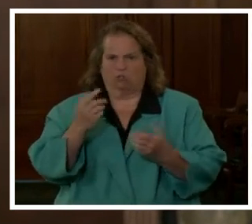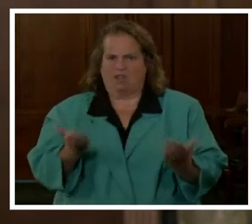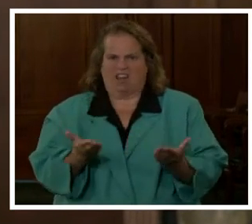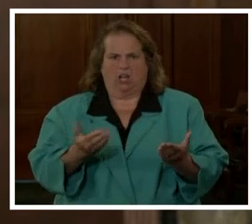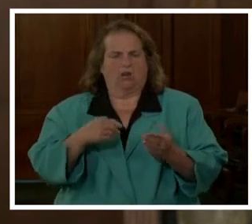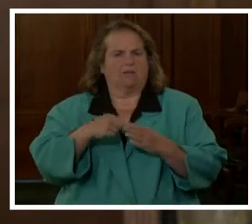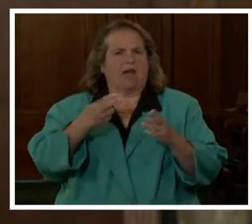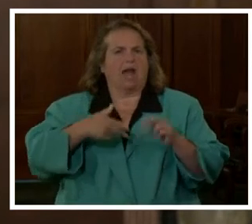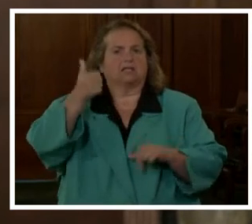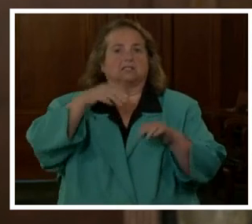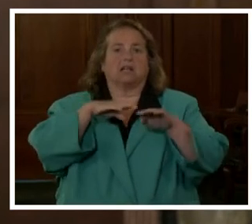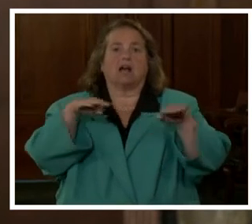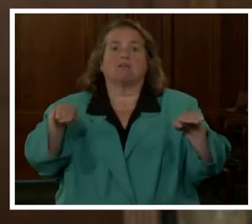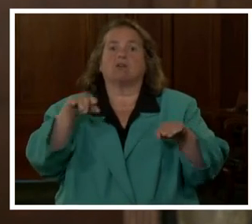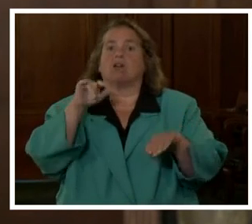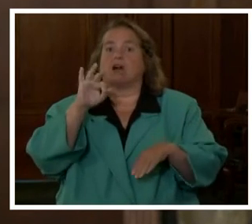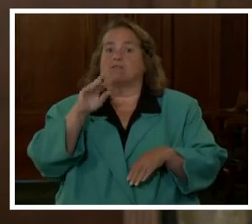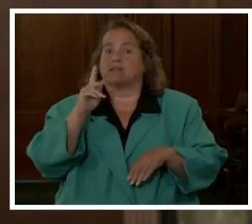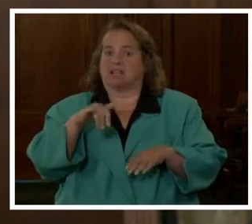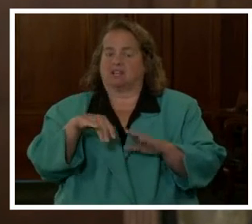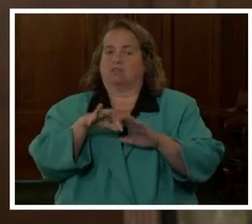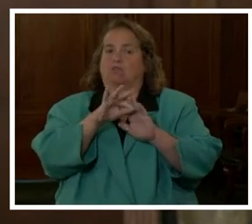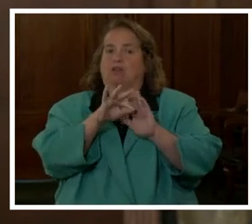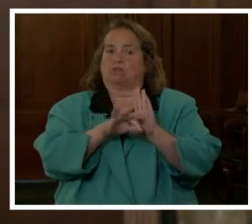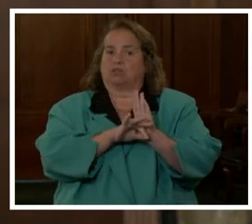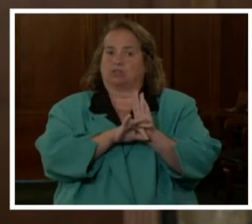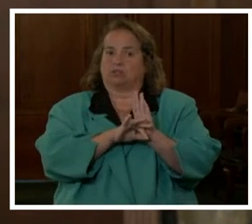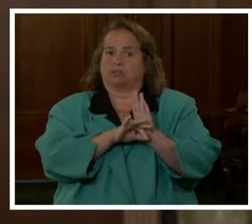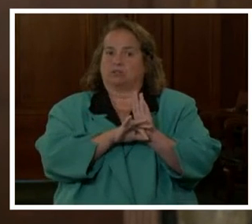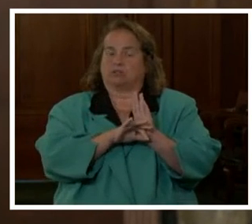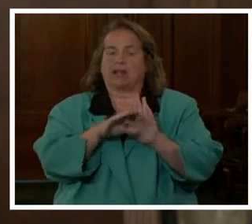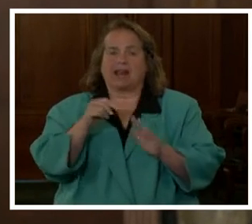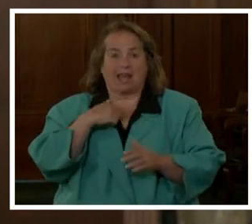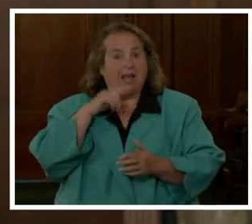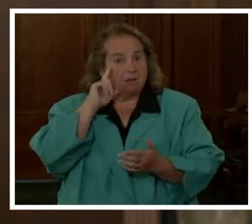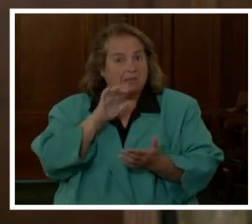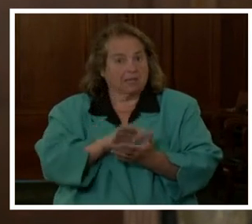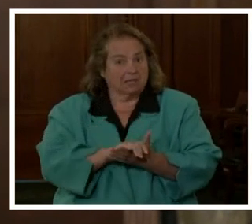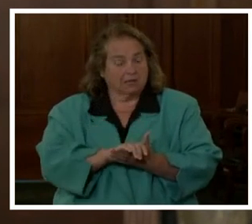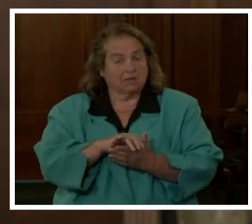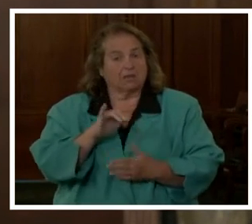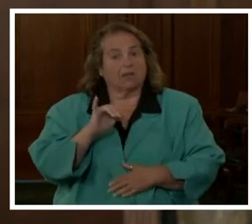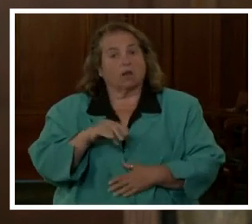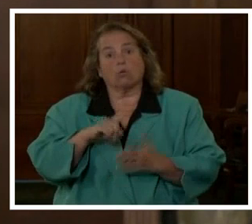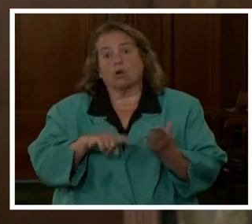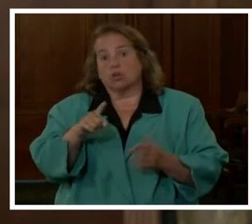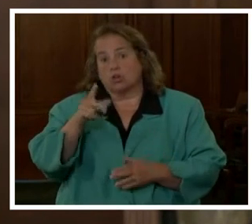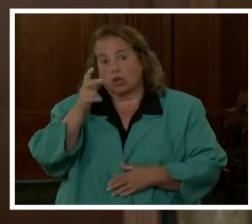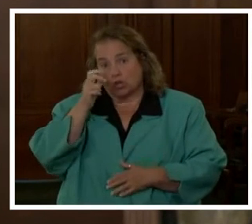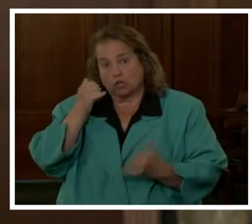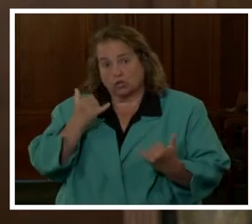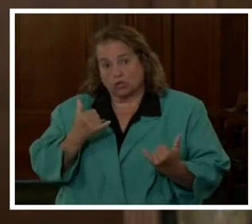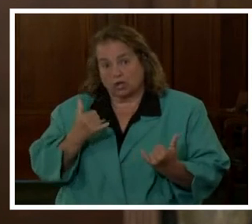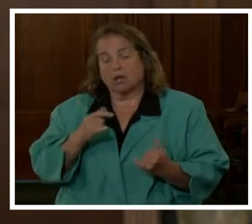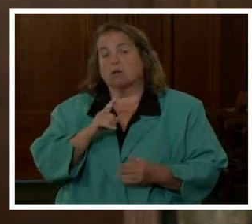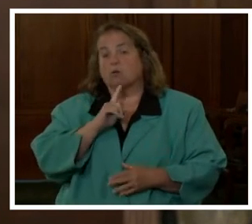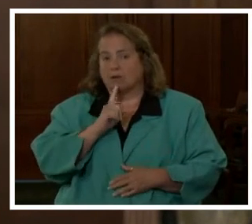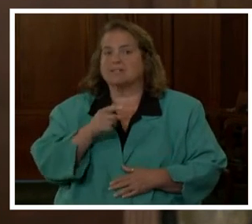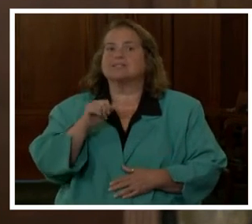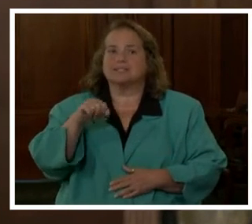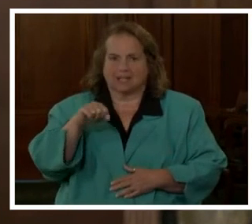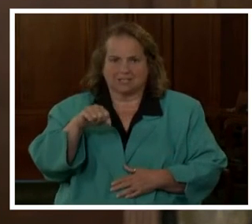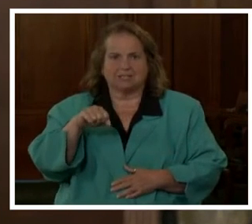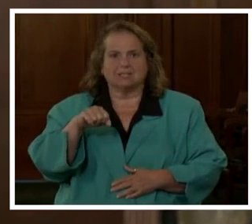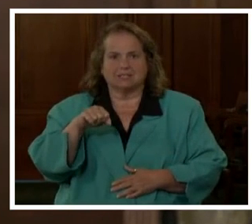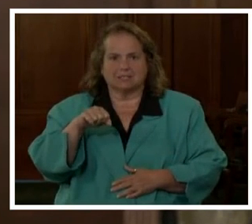in the highest levels in Frankfurt. And I believe that what you heard today was that, yes,